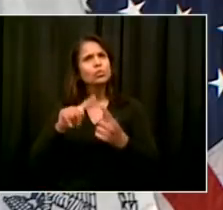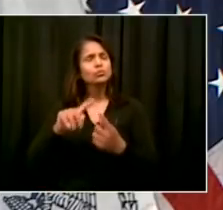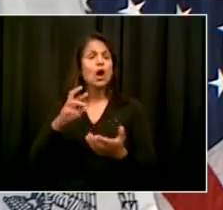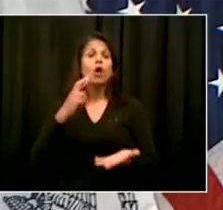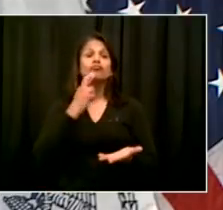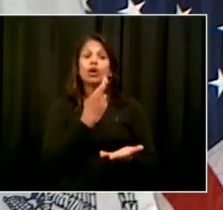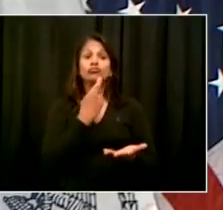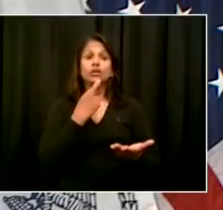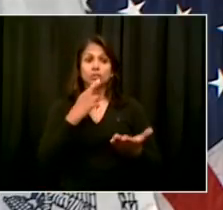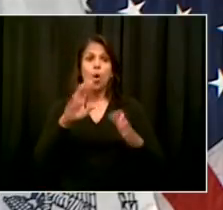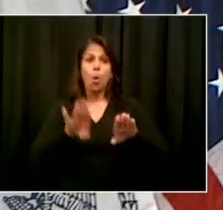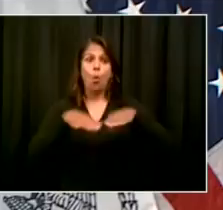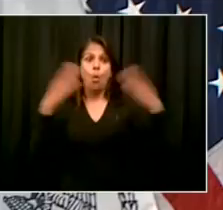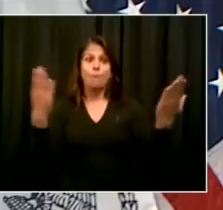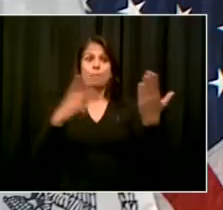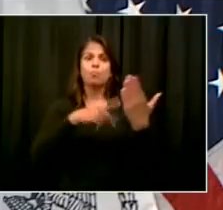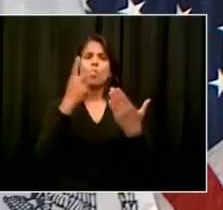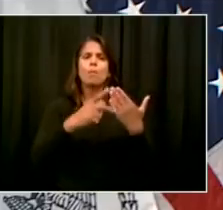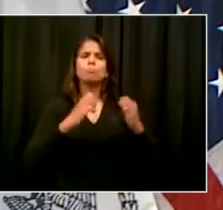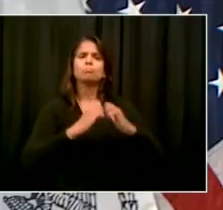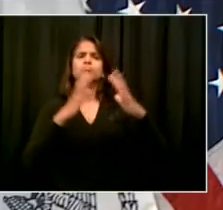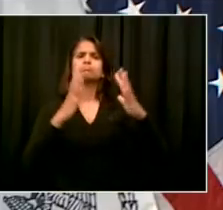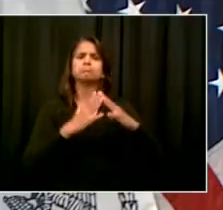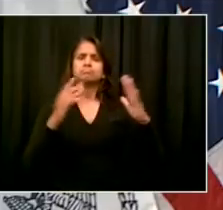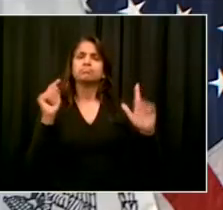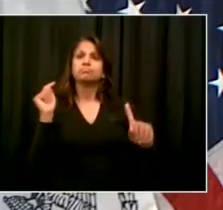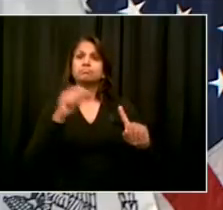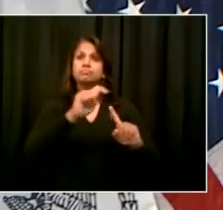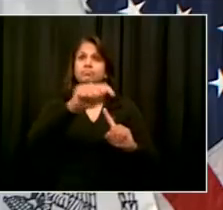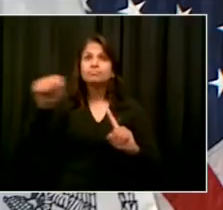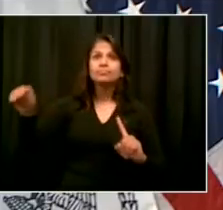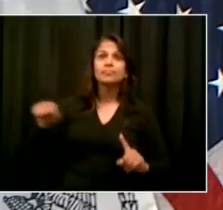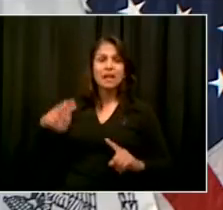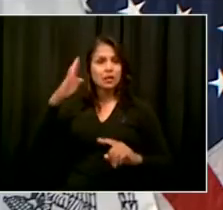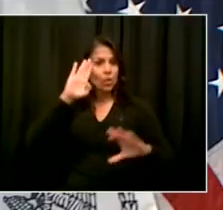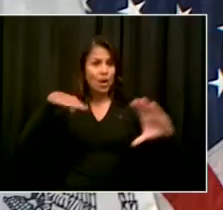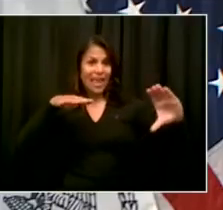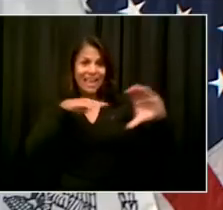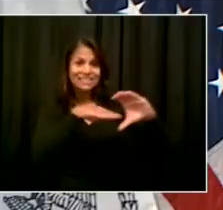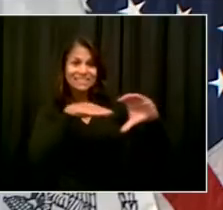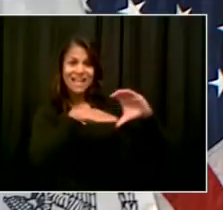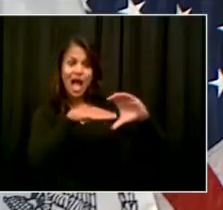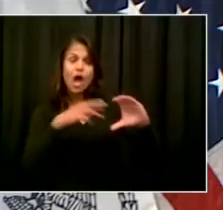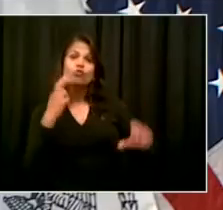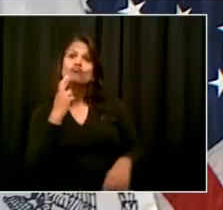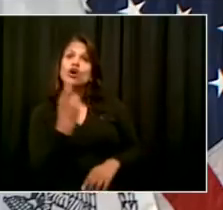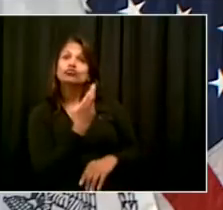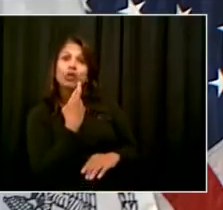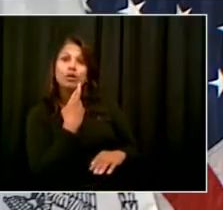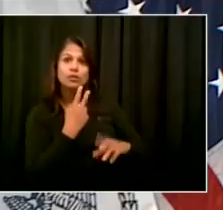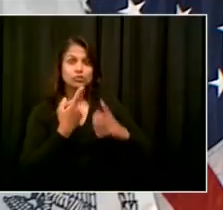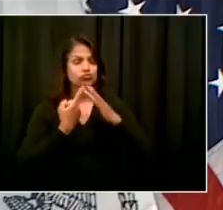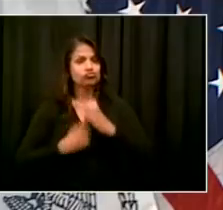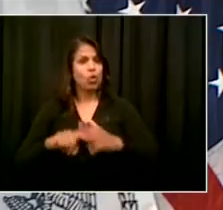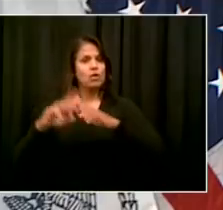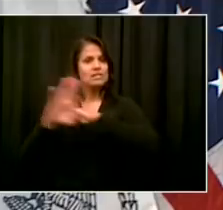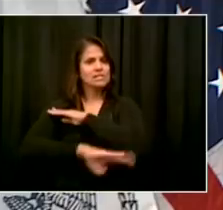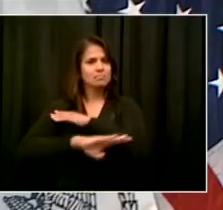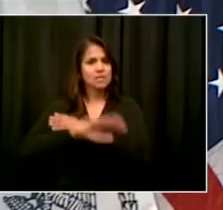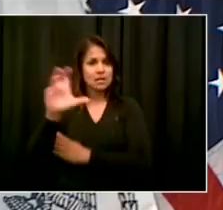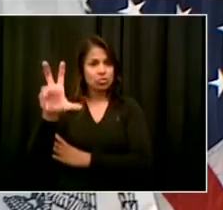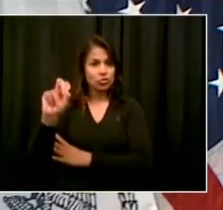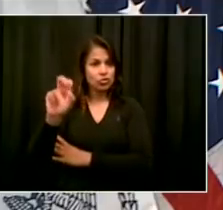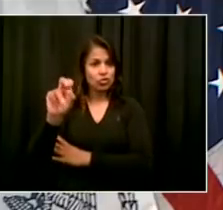know that the indoor dining is going to resume on September 30. What specifically is taking place between now and September 30 that we have to wait another couple of weeks?